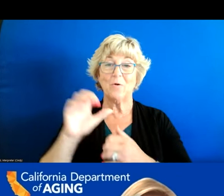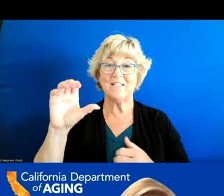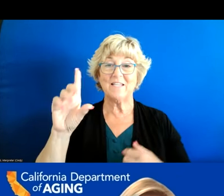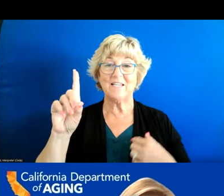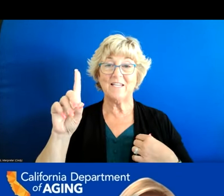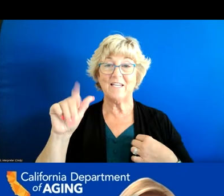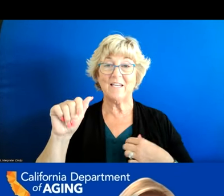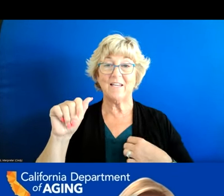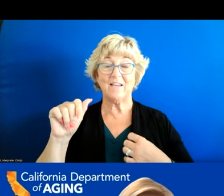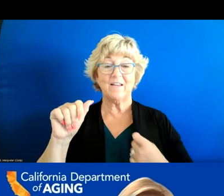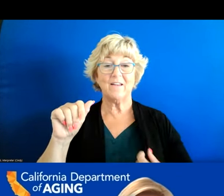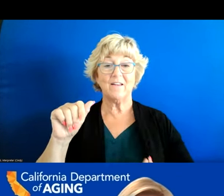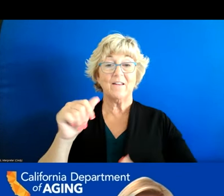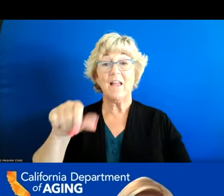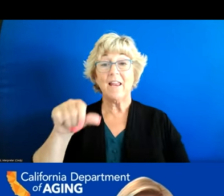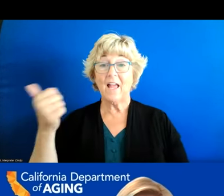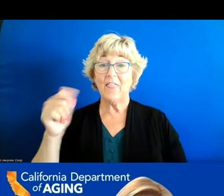other questions or comments